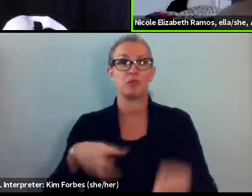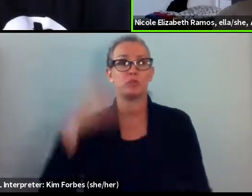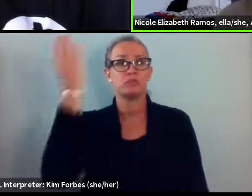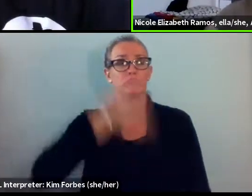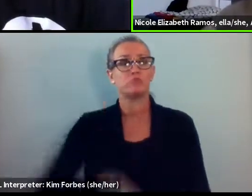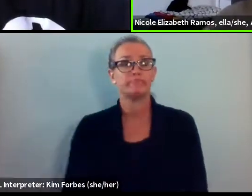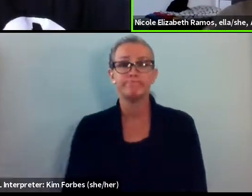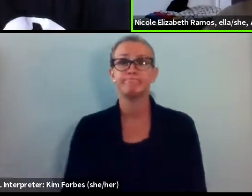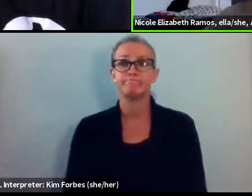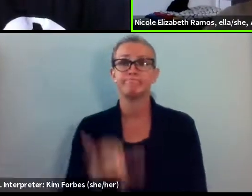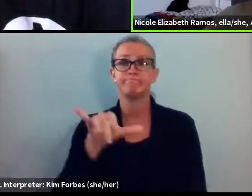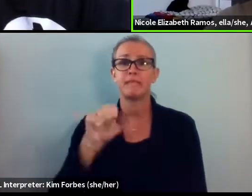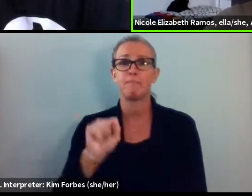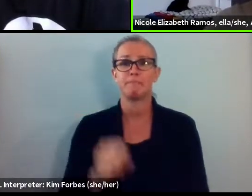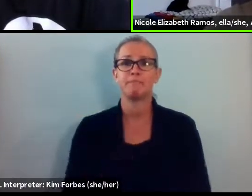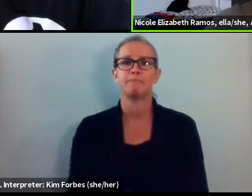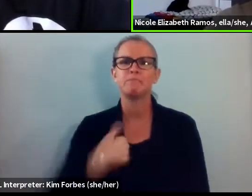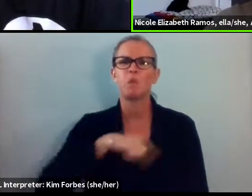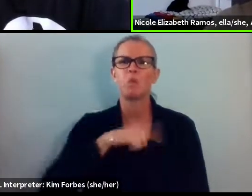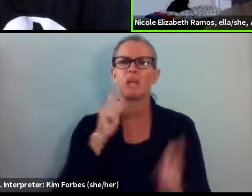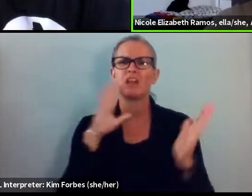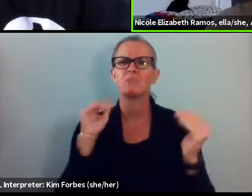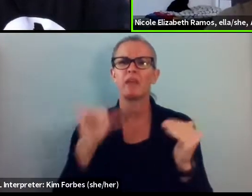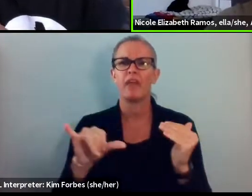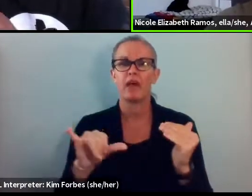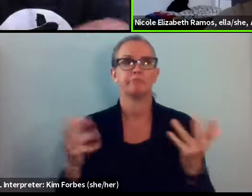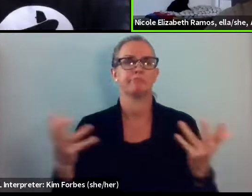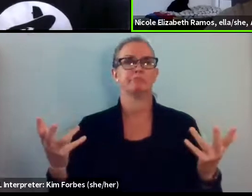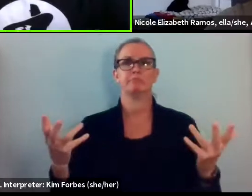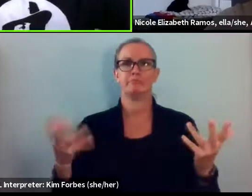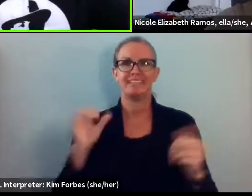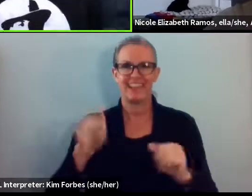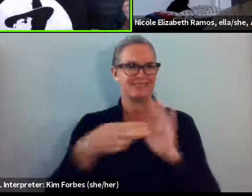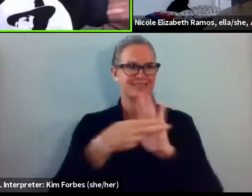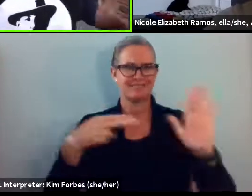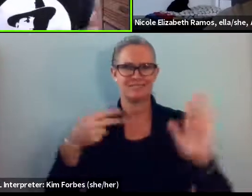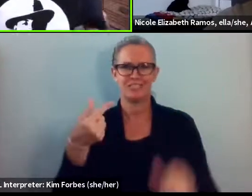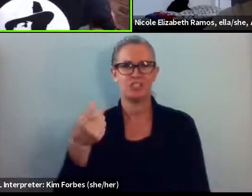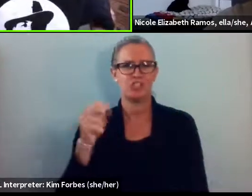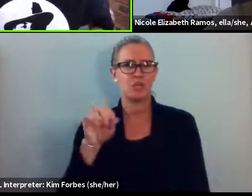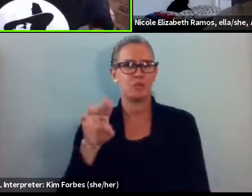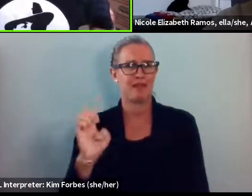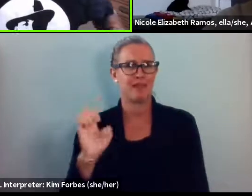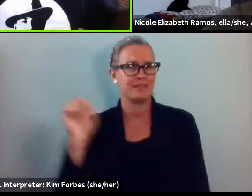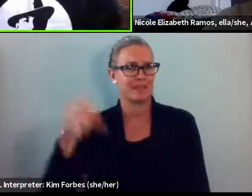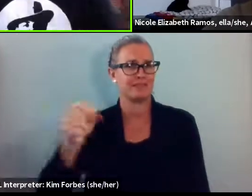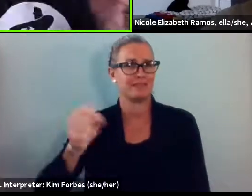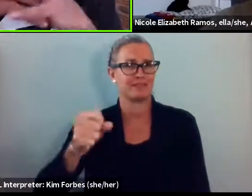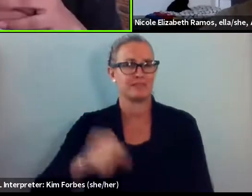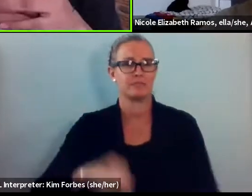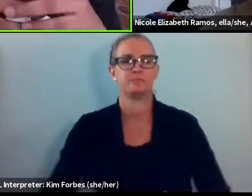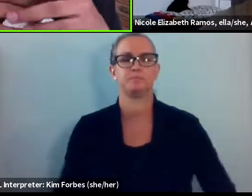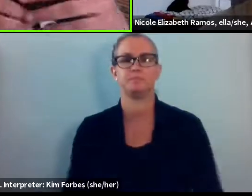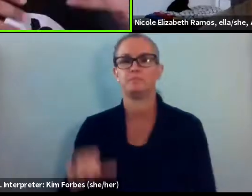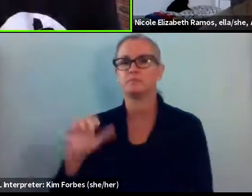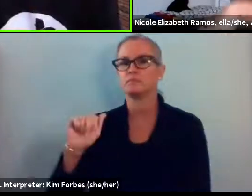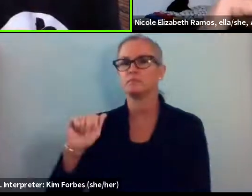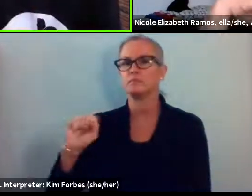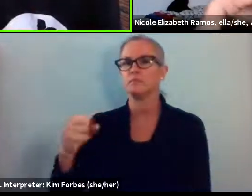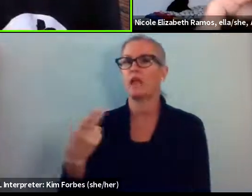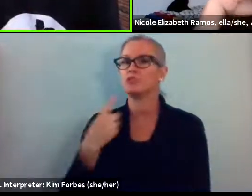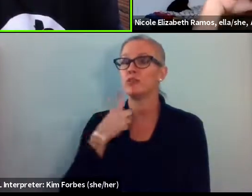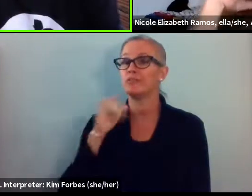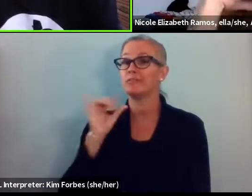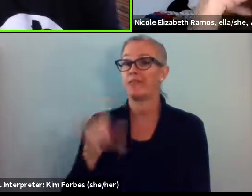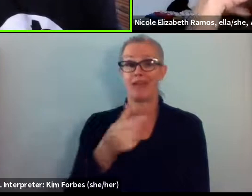that's expected. So I do think that conditions are genocidal. And like with the genocide convention, states